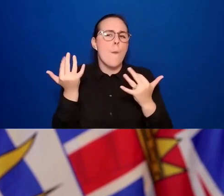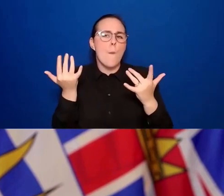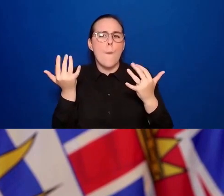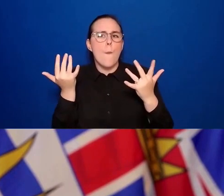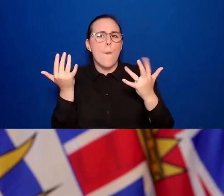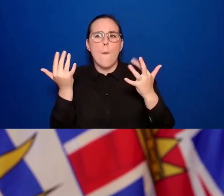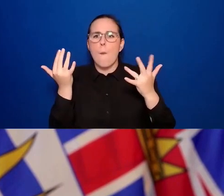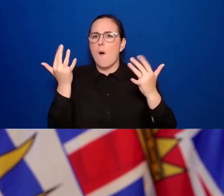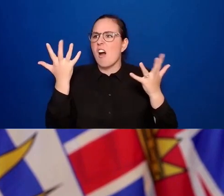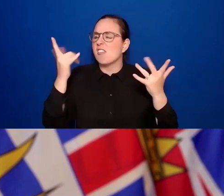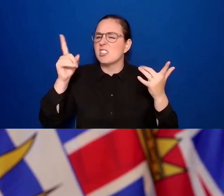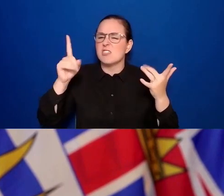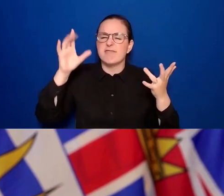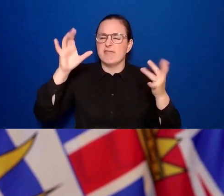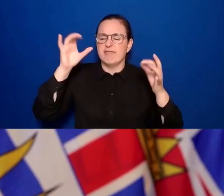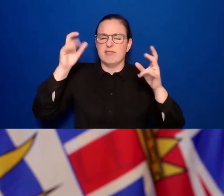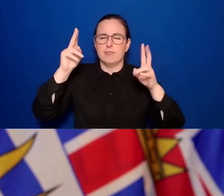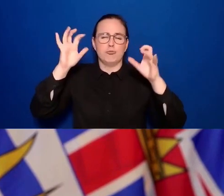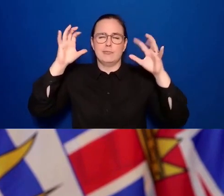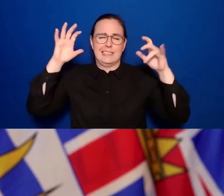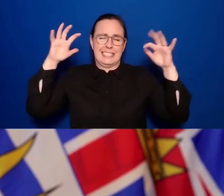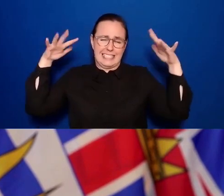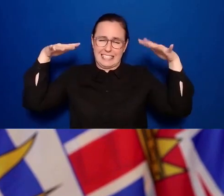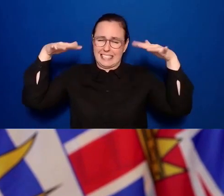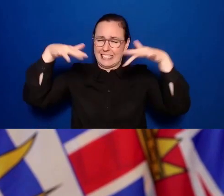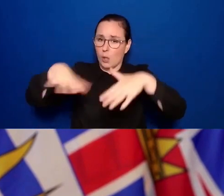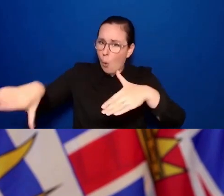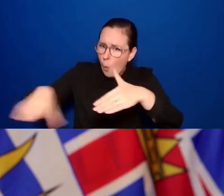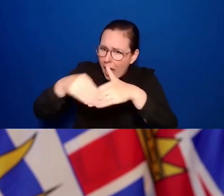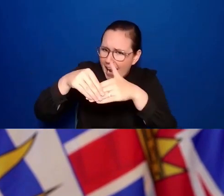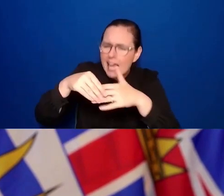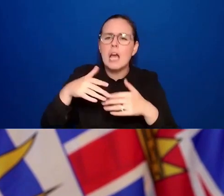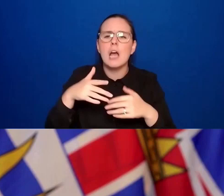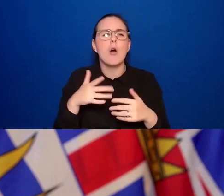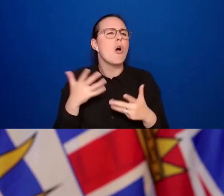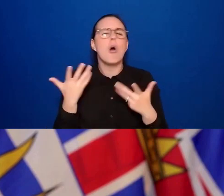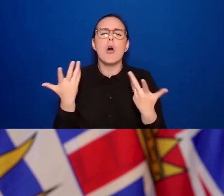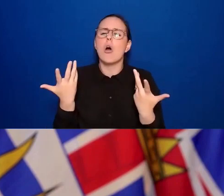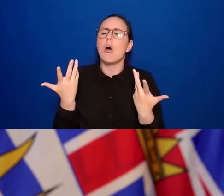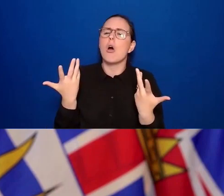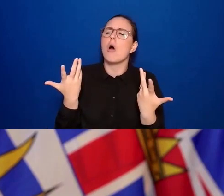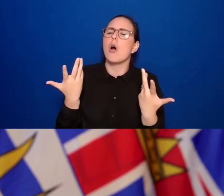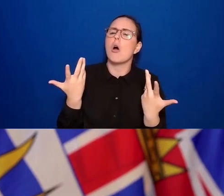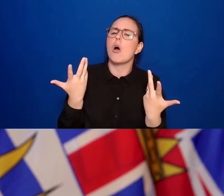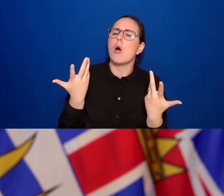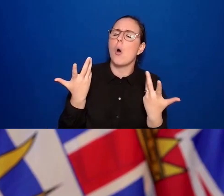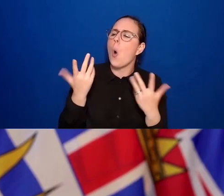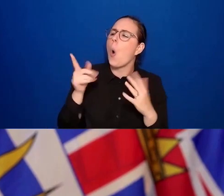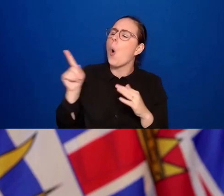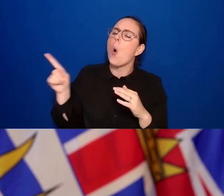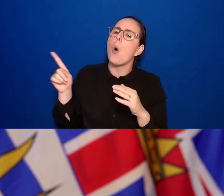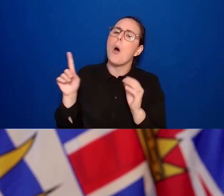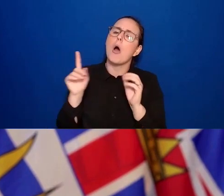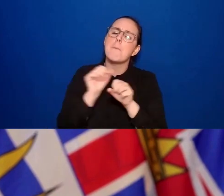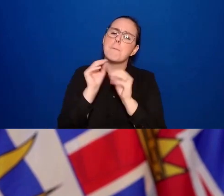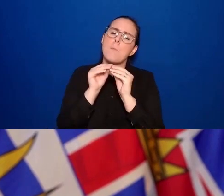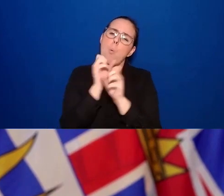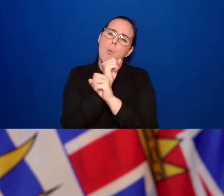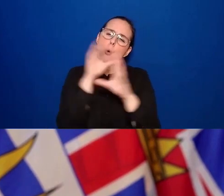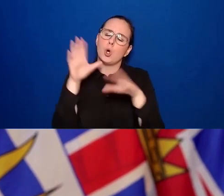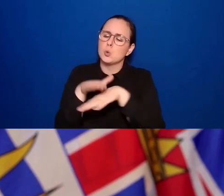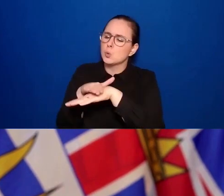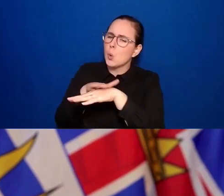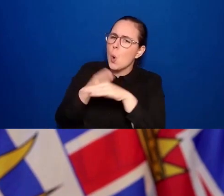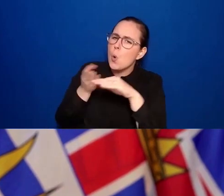hundreds of people crammed in for a wedding type of thing? Or are you talking about just slowly increasing that 50% capacity to a 60